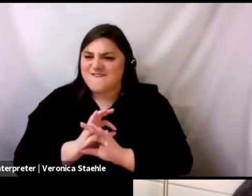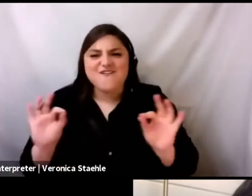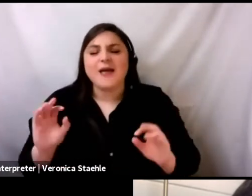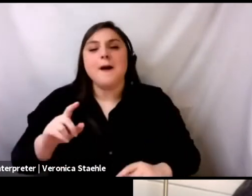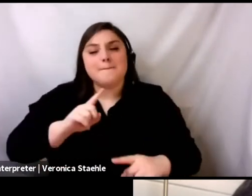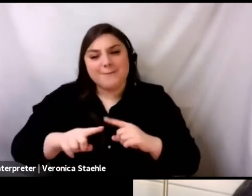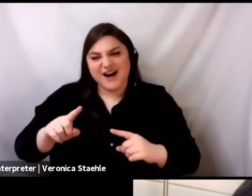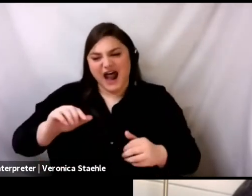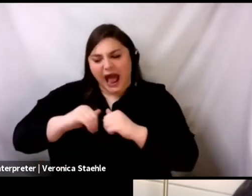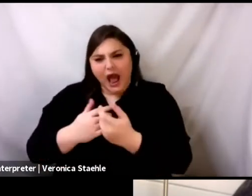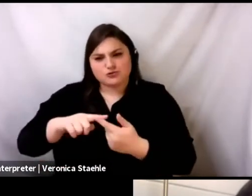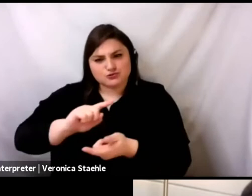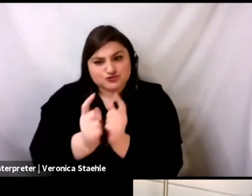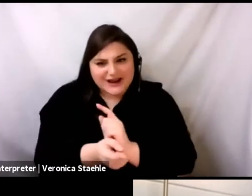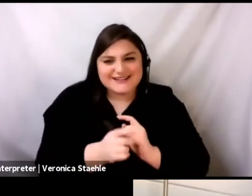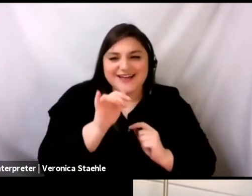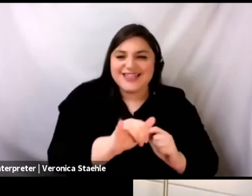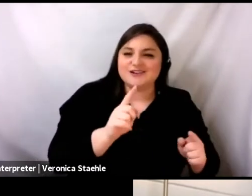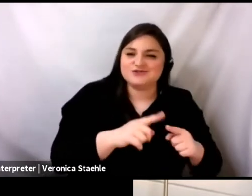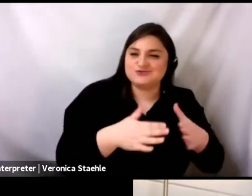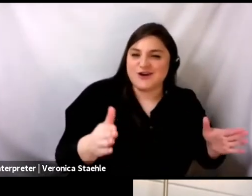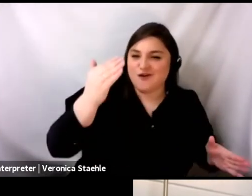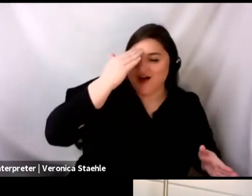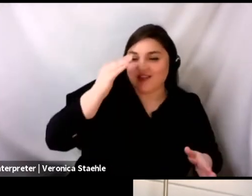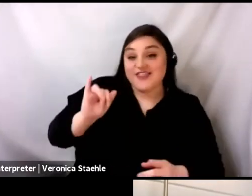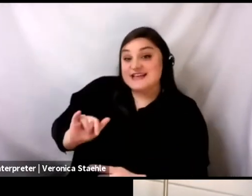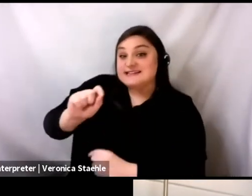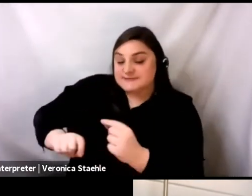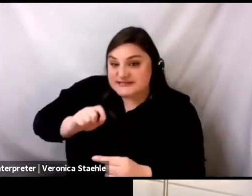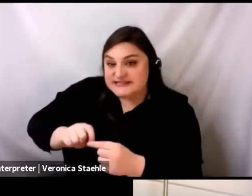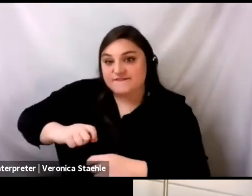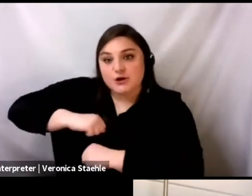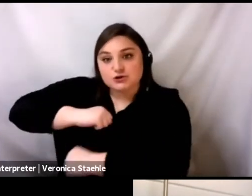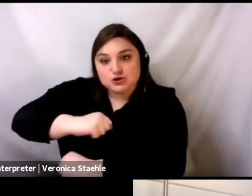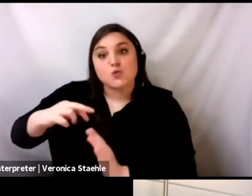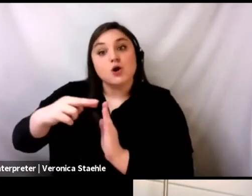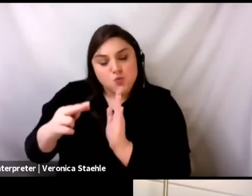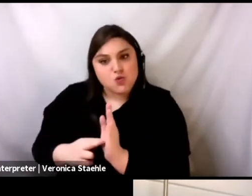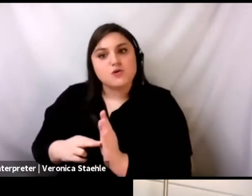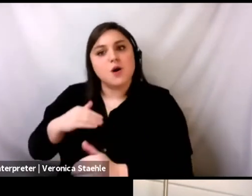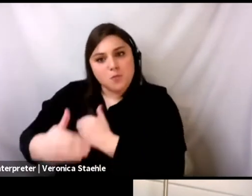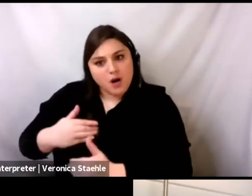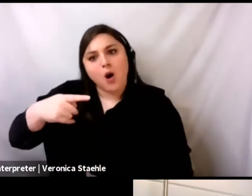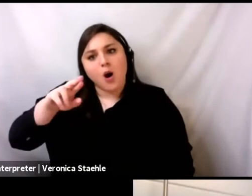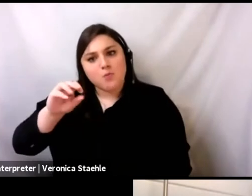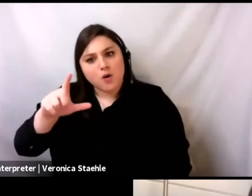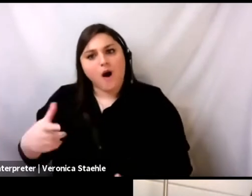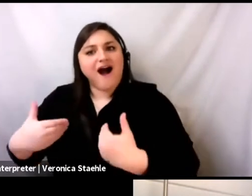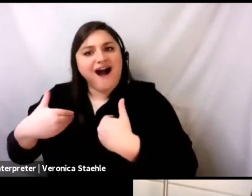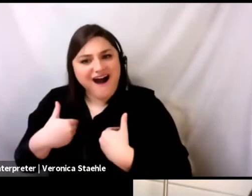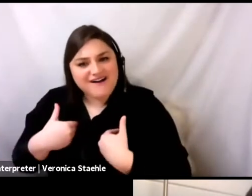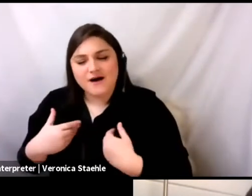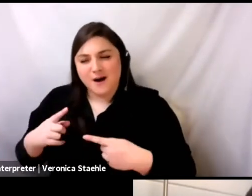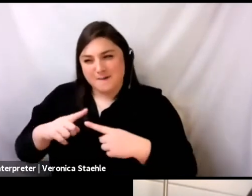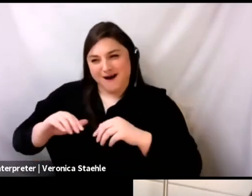trying to translate that language, um, of, of the security protocols into something that, you know, um, at, to the level of